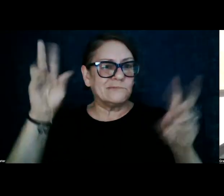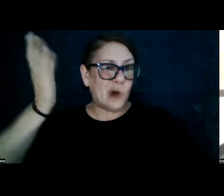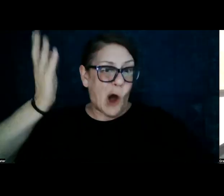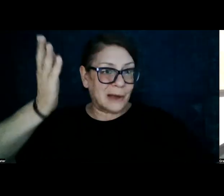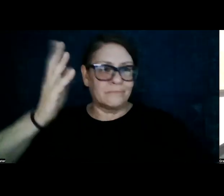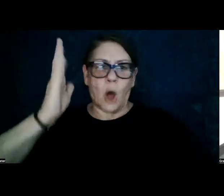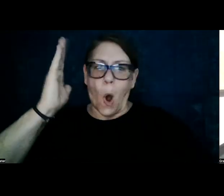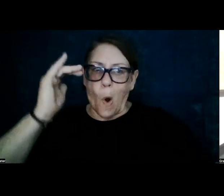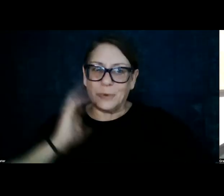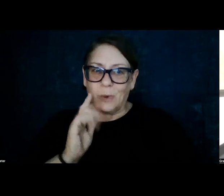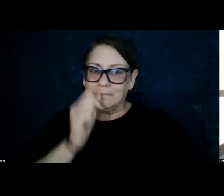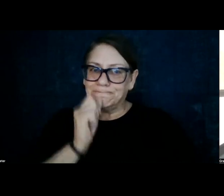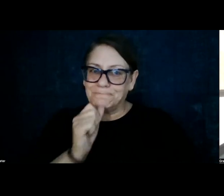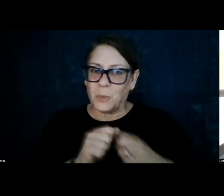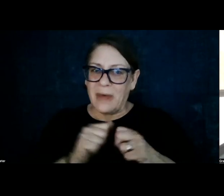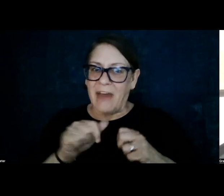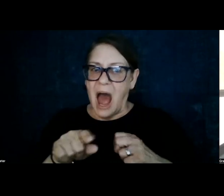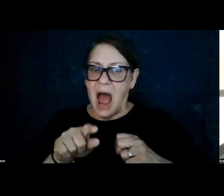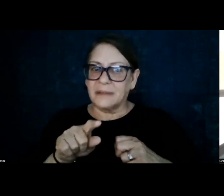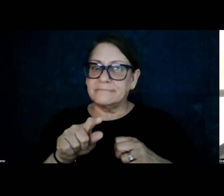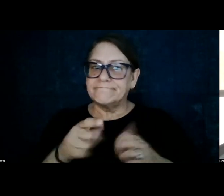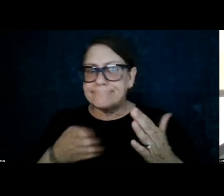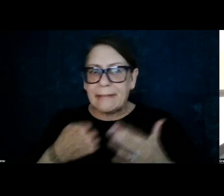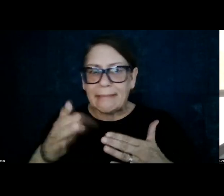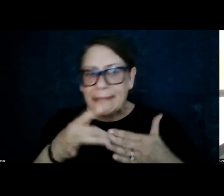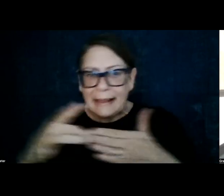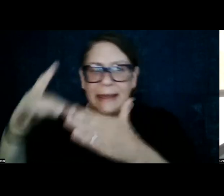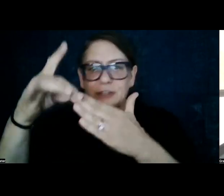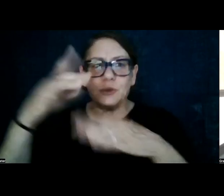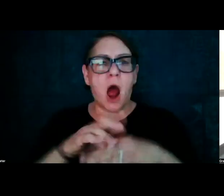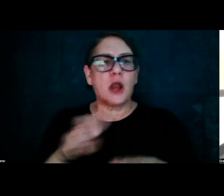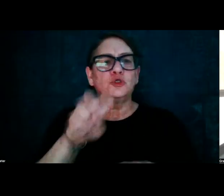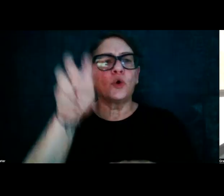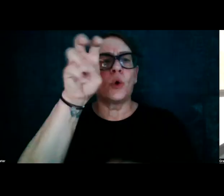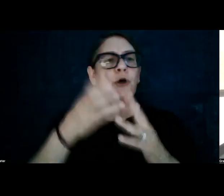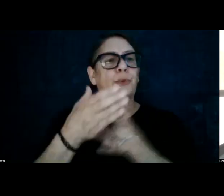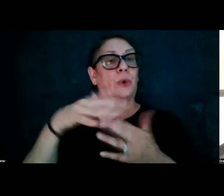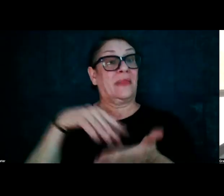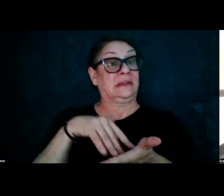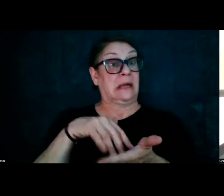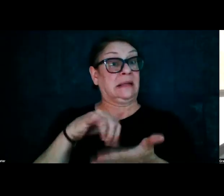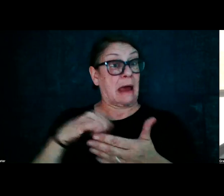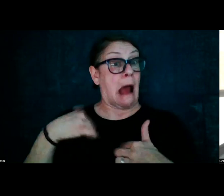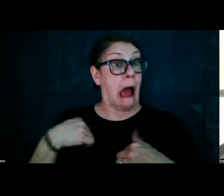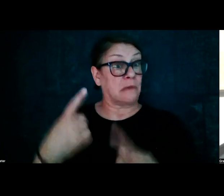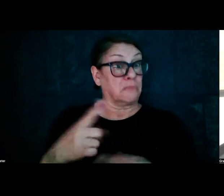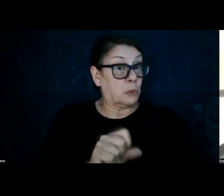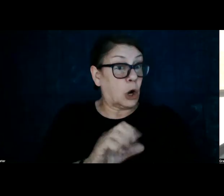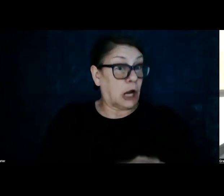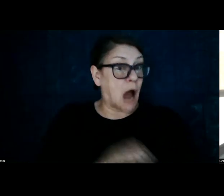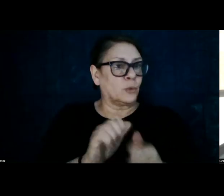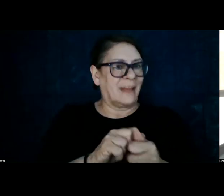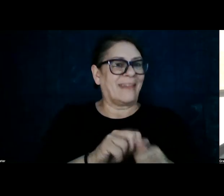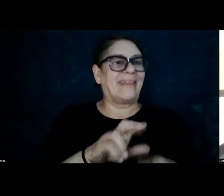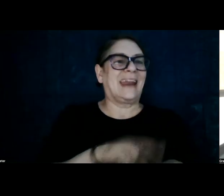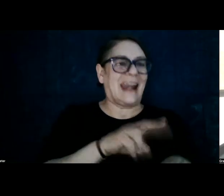I hope you'll bear with me as I take you through a tour of the studies that I've been working on with the Nature Conservancy